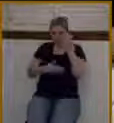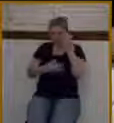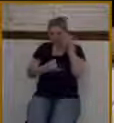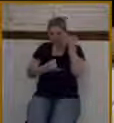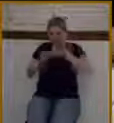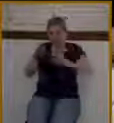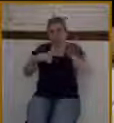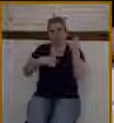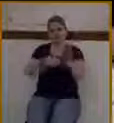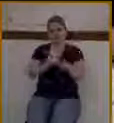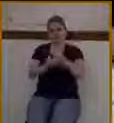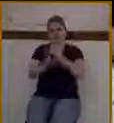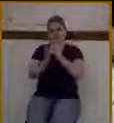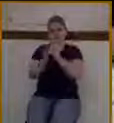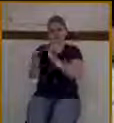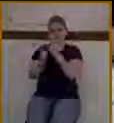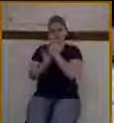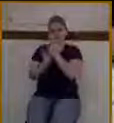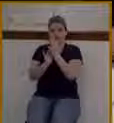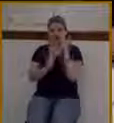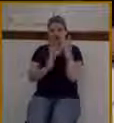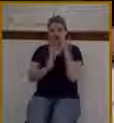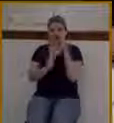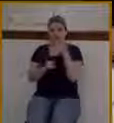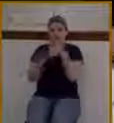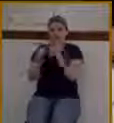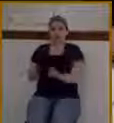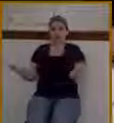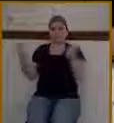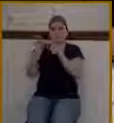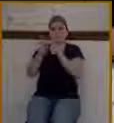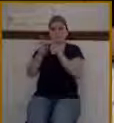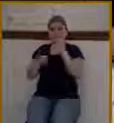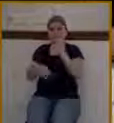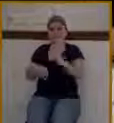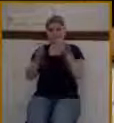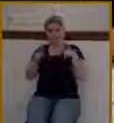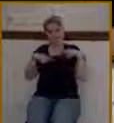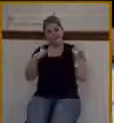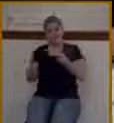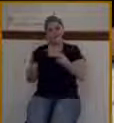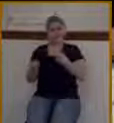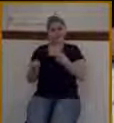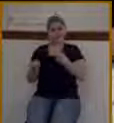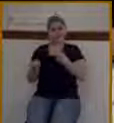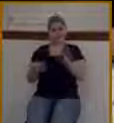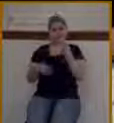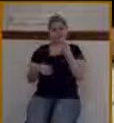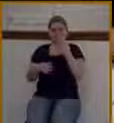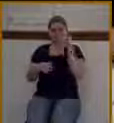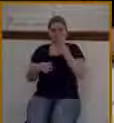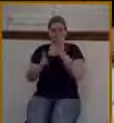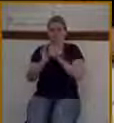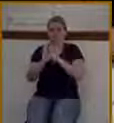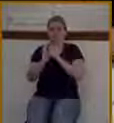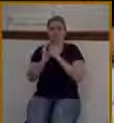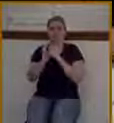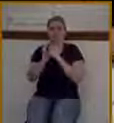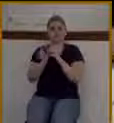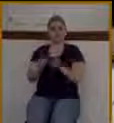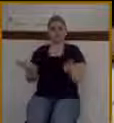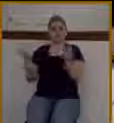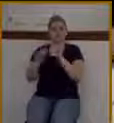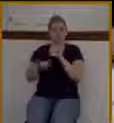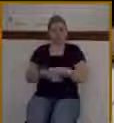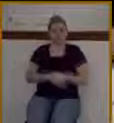important week in the history of redemption. We could say in the history of mankind. Because what will take place here in